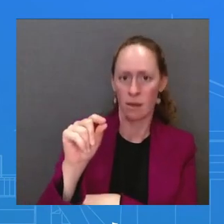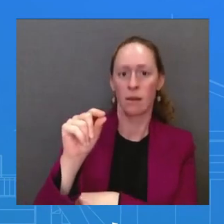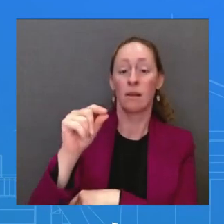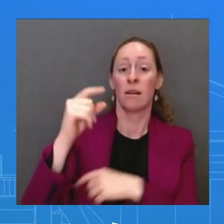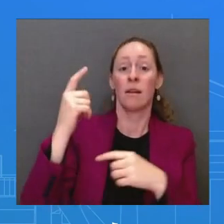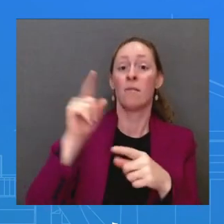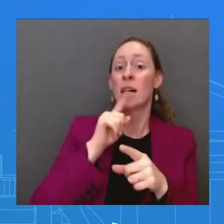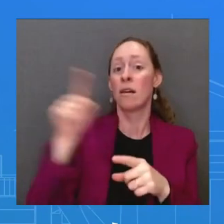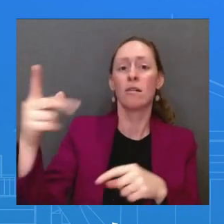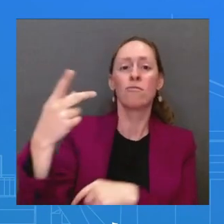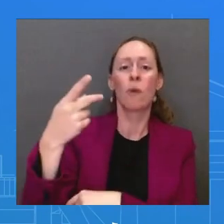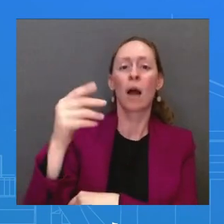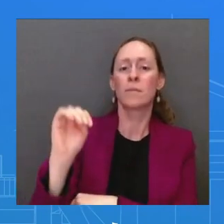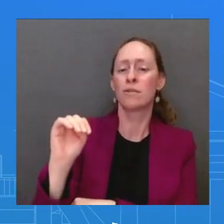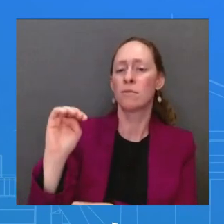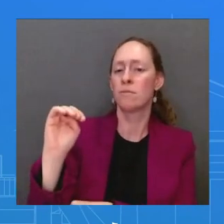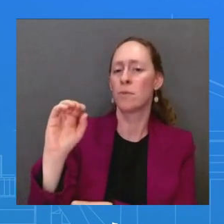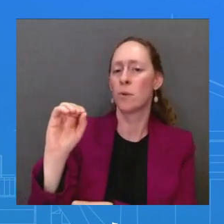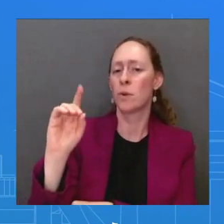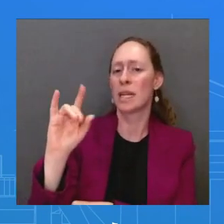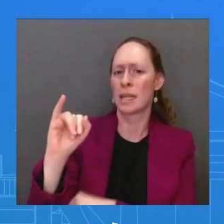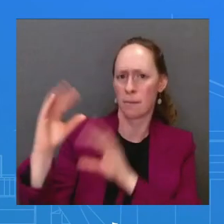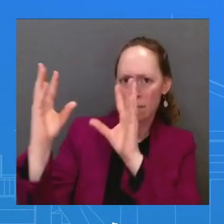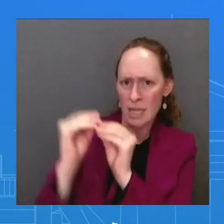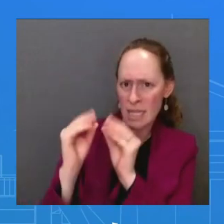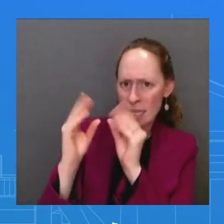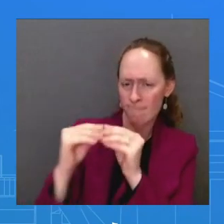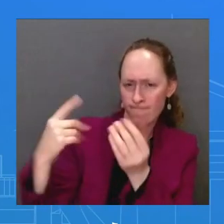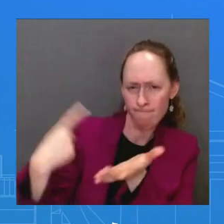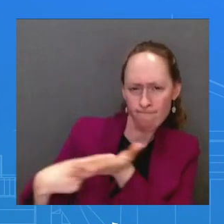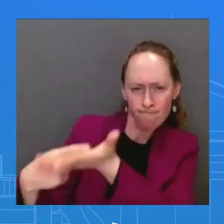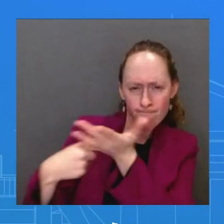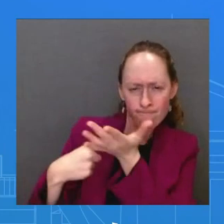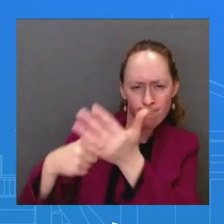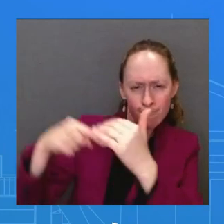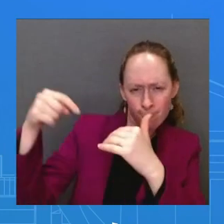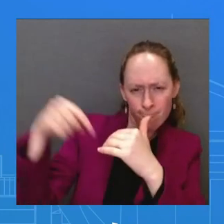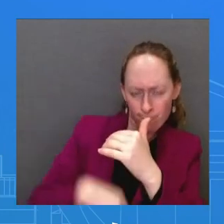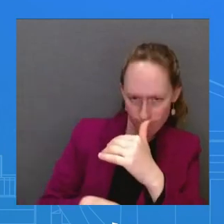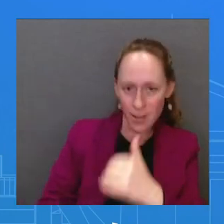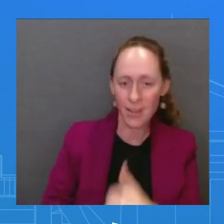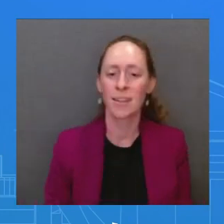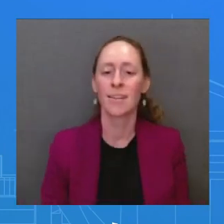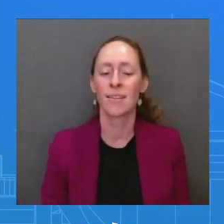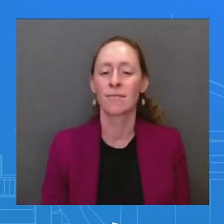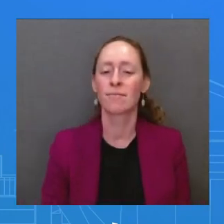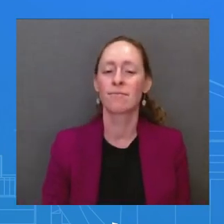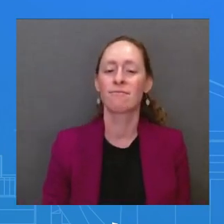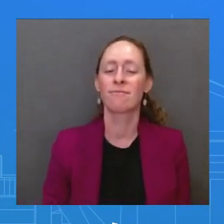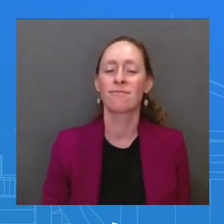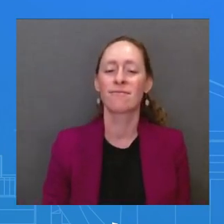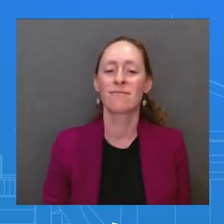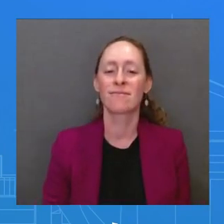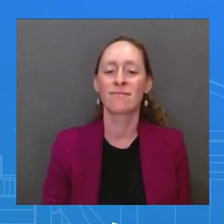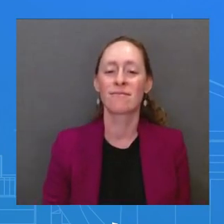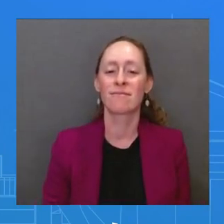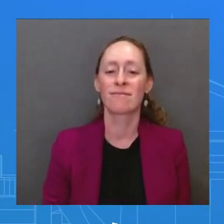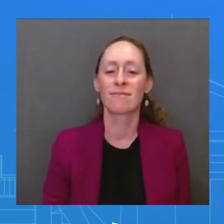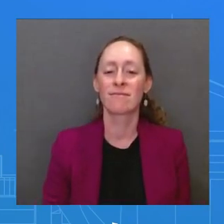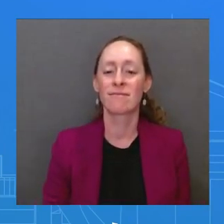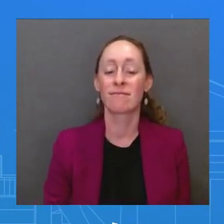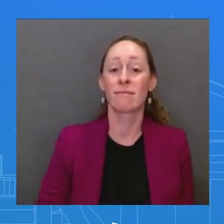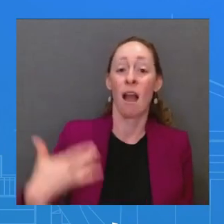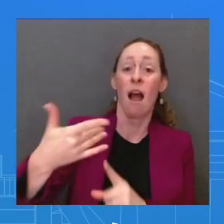And on Saturday and Sunday, the President will participate in the official sessions of the G20 Summit. As the President heads to the